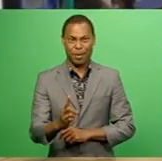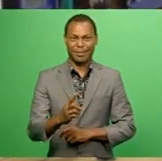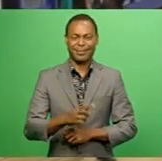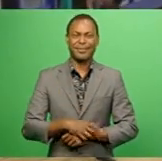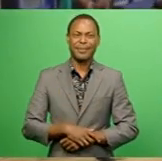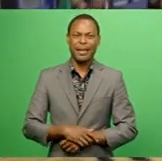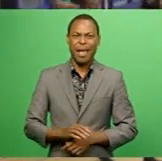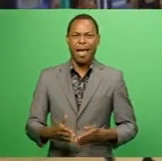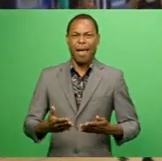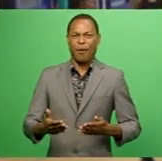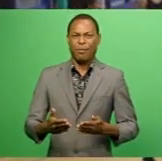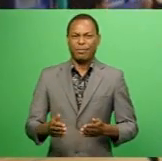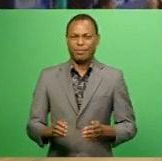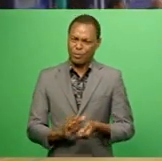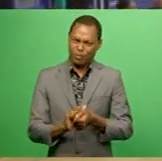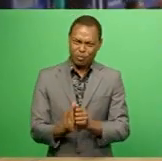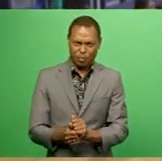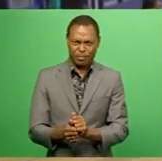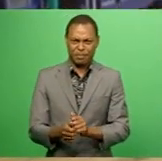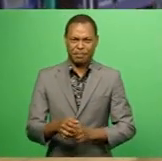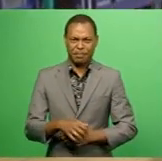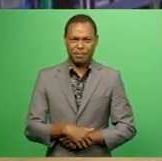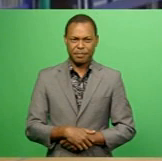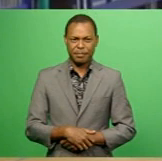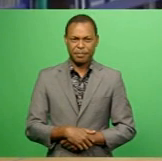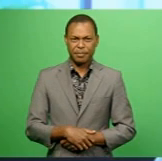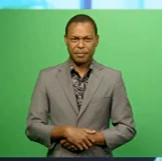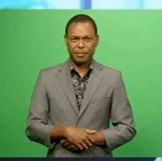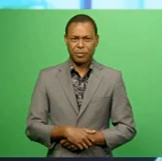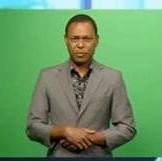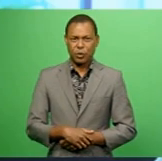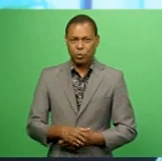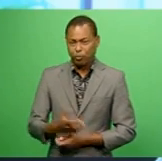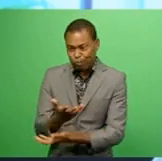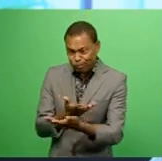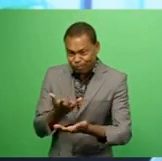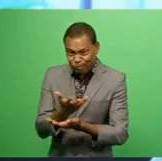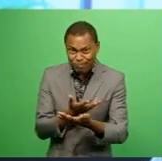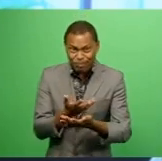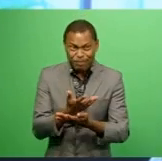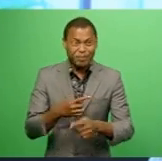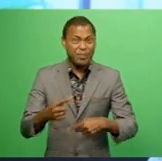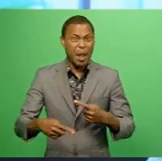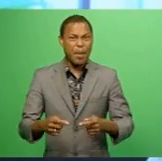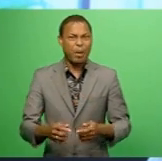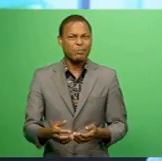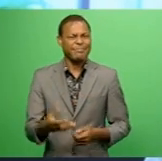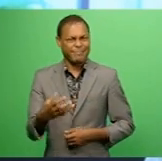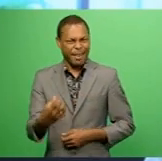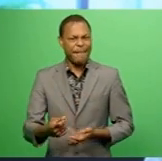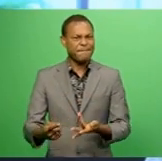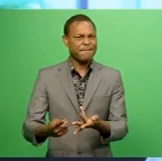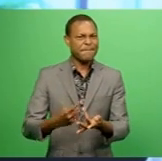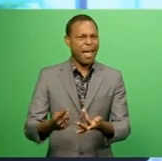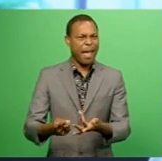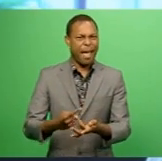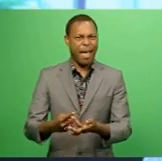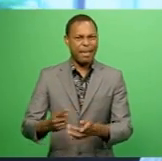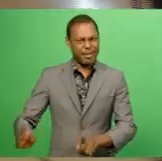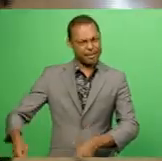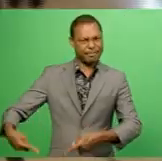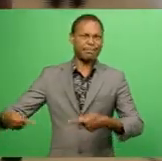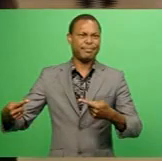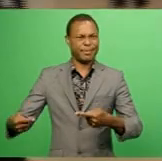possible before December. And we have talked about having other tournaments to